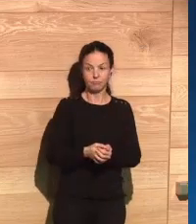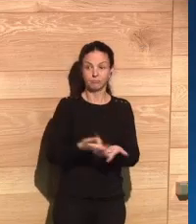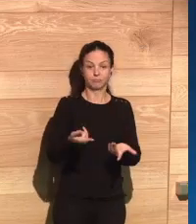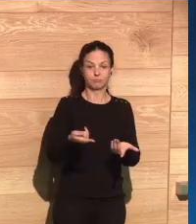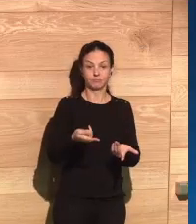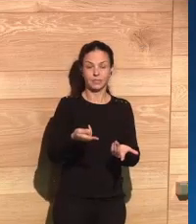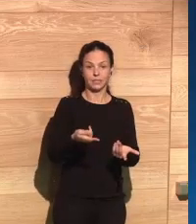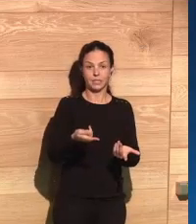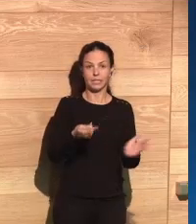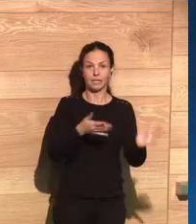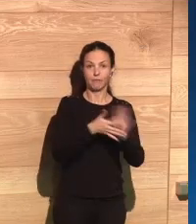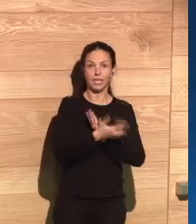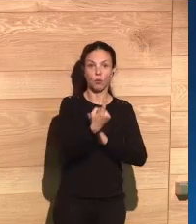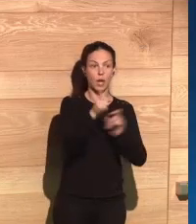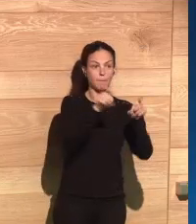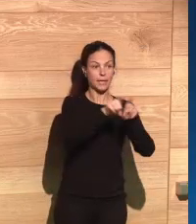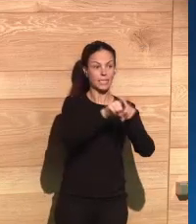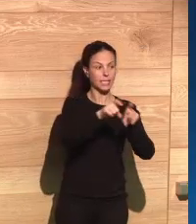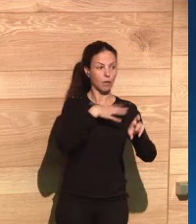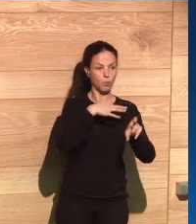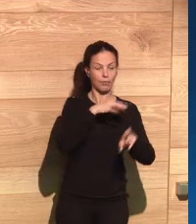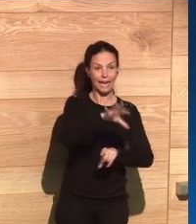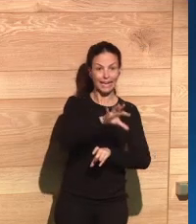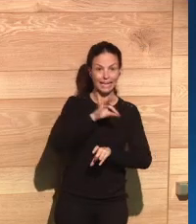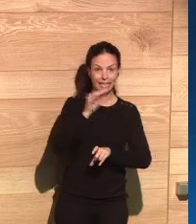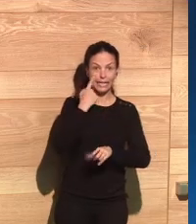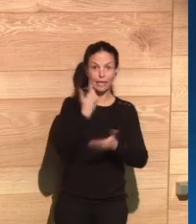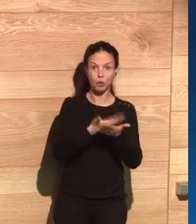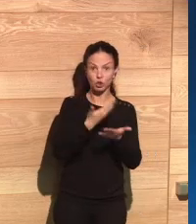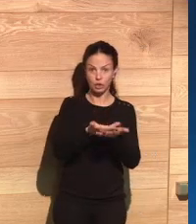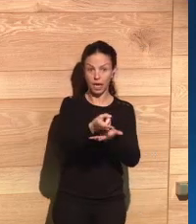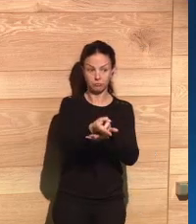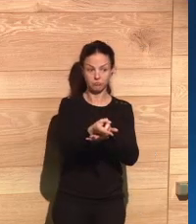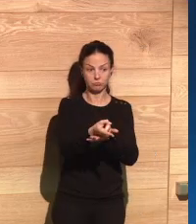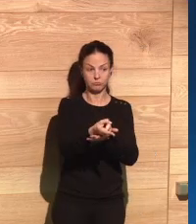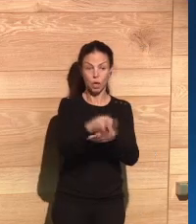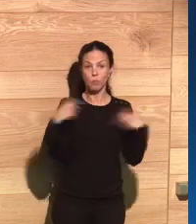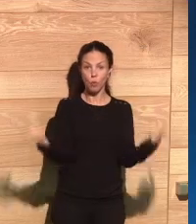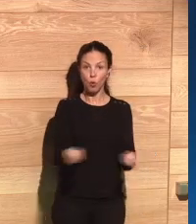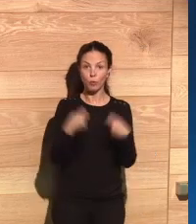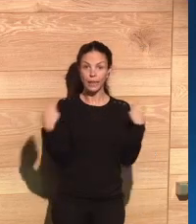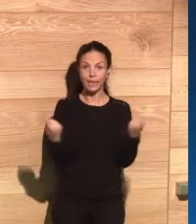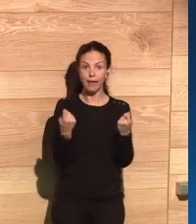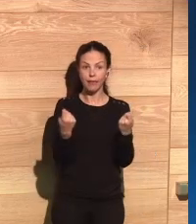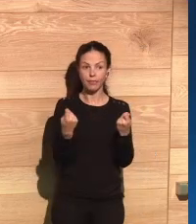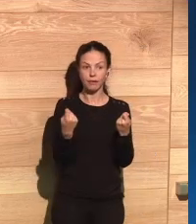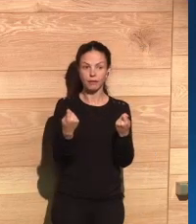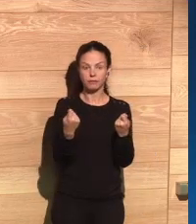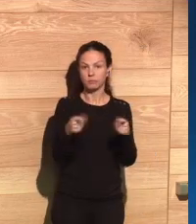advertisements for children's toys during the Saturday morning cartoon hour, that's a kind of targeting.